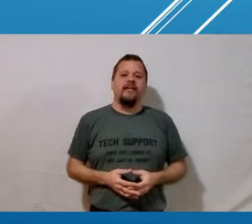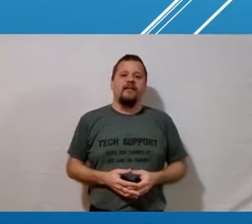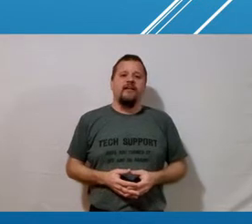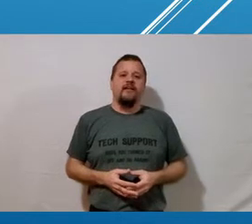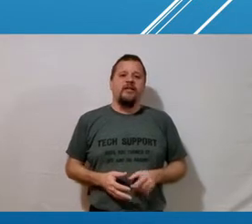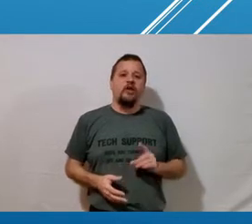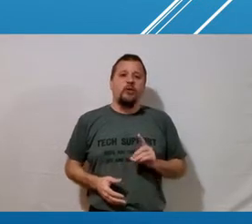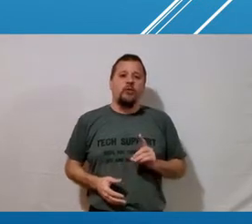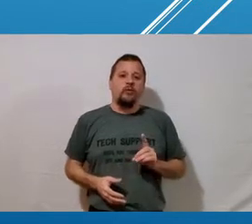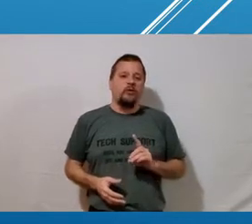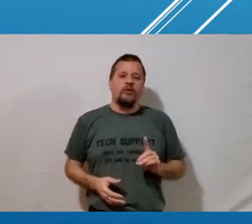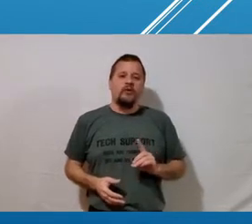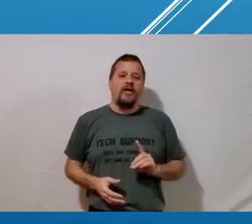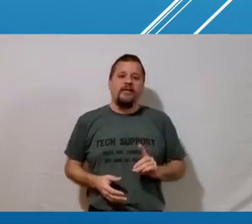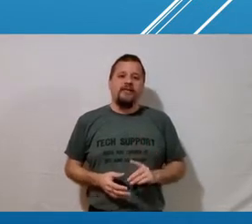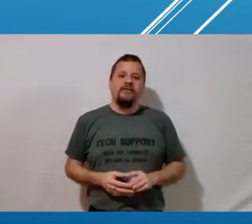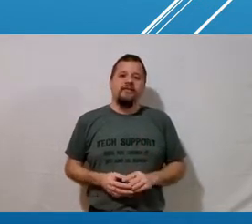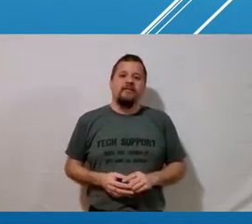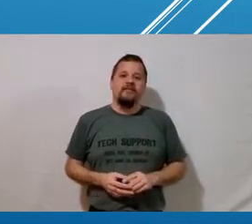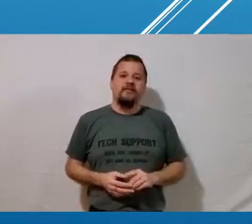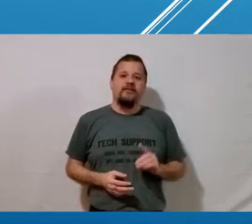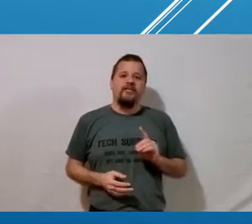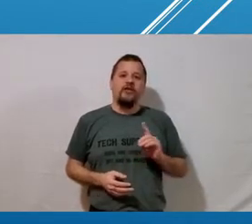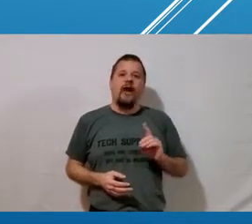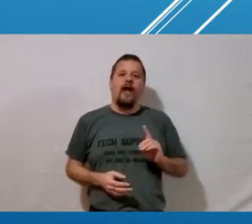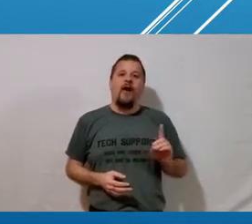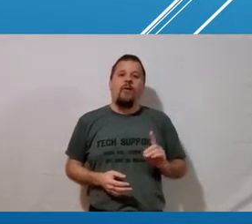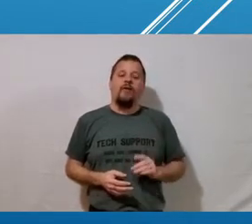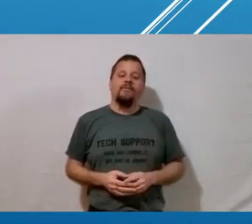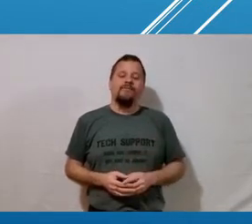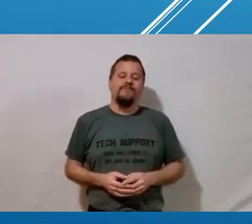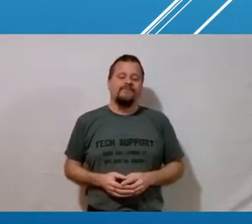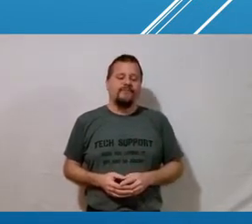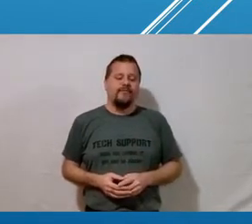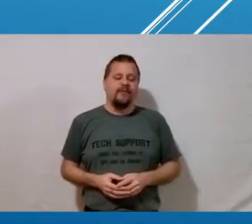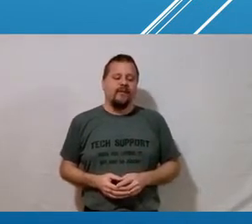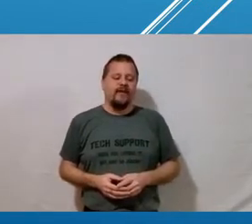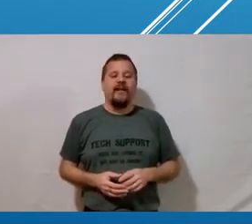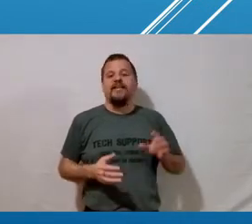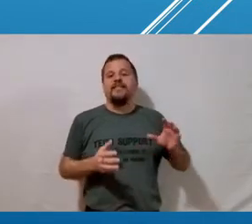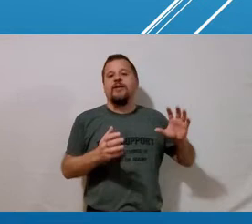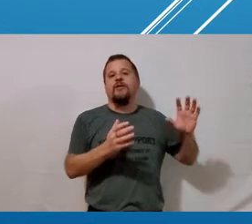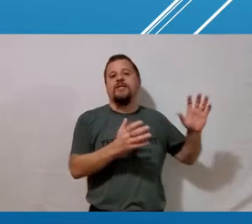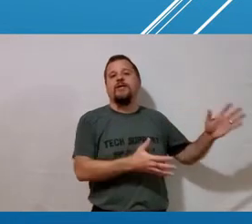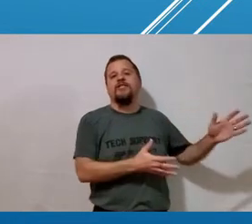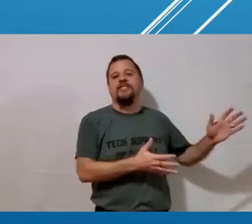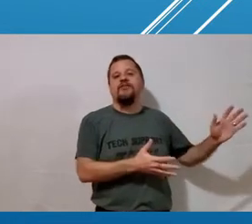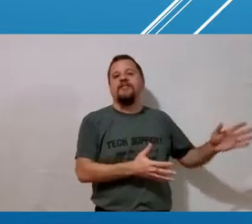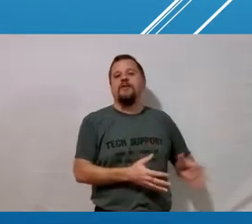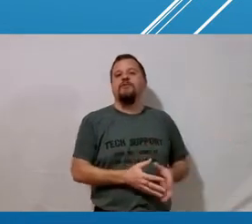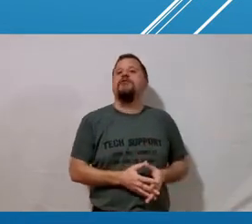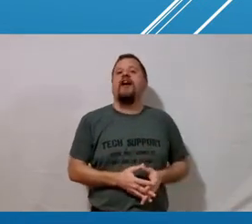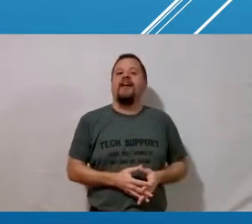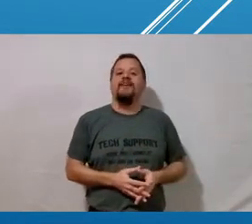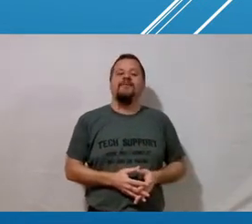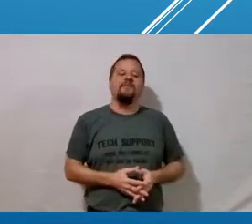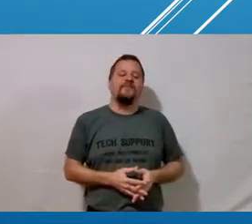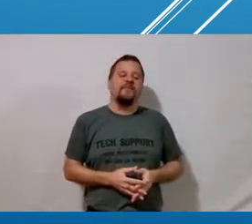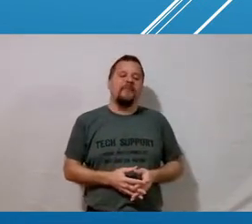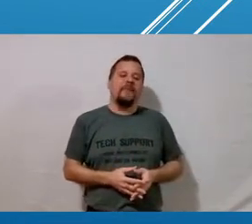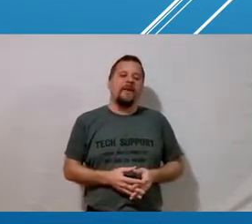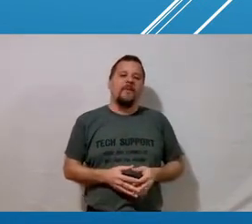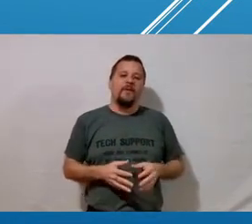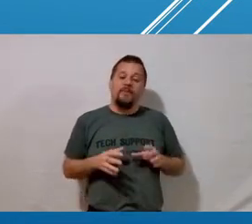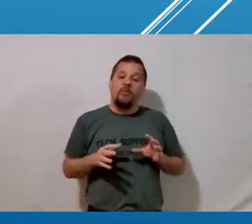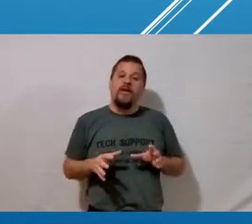i say do or do not there is no how and yes i know the expression is there is no try